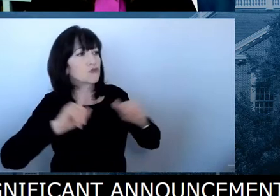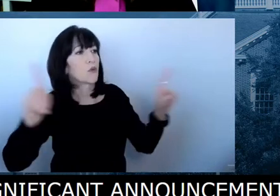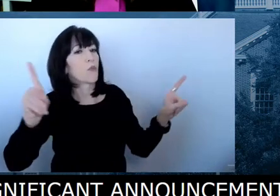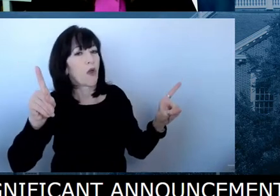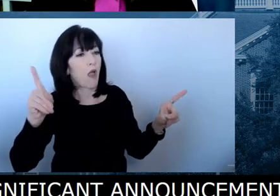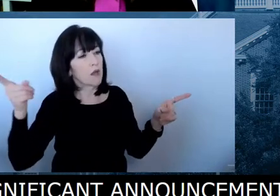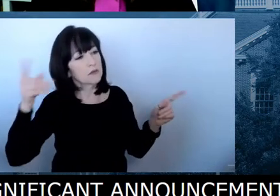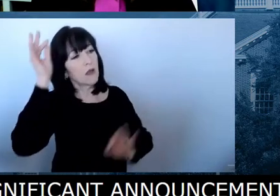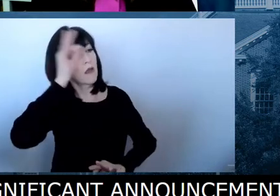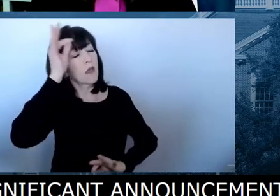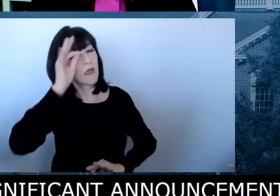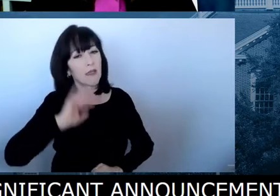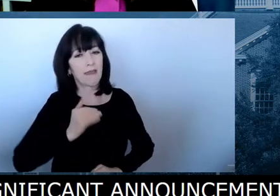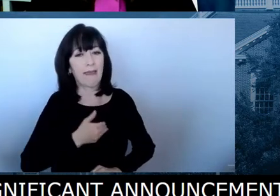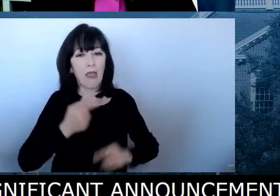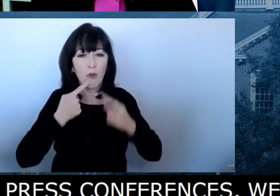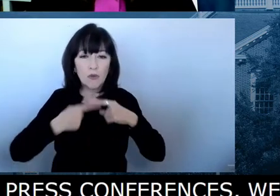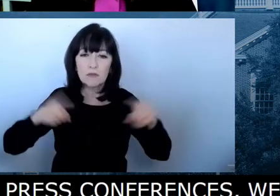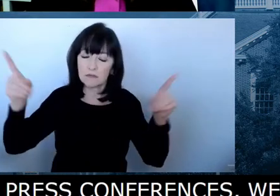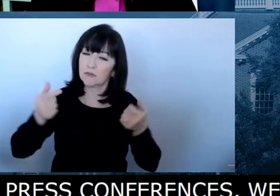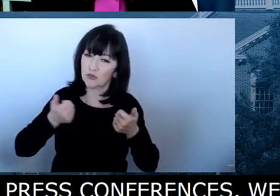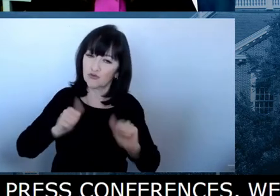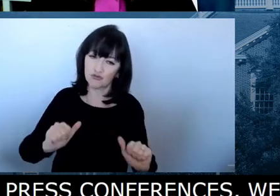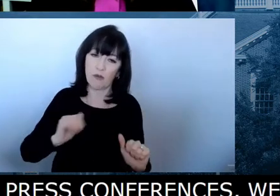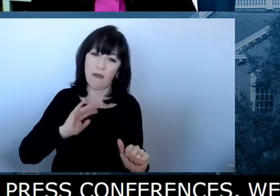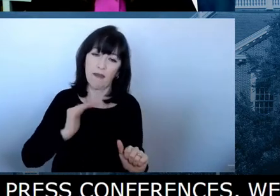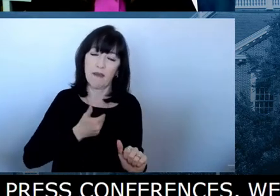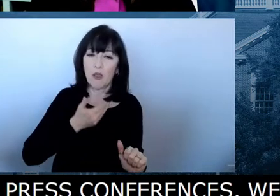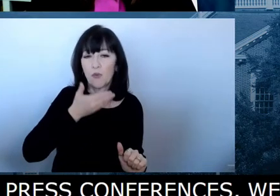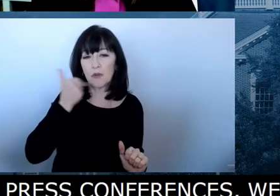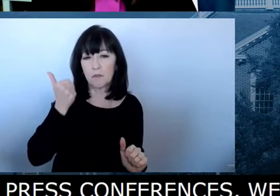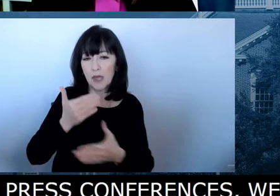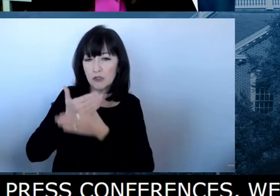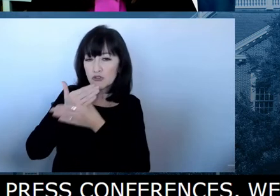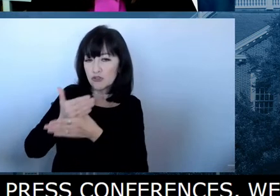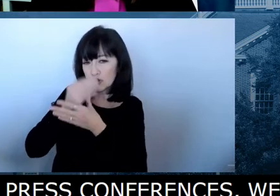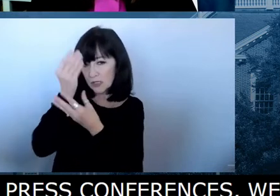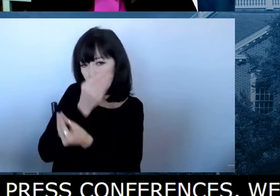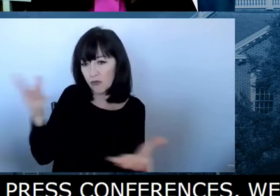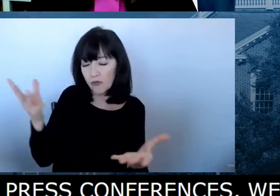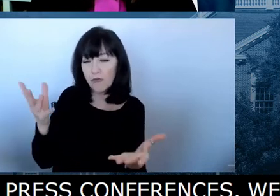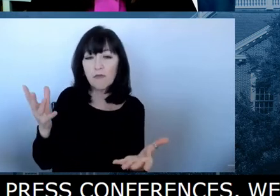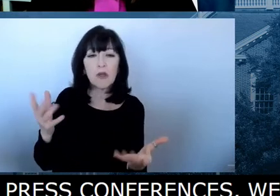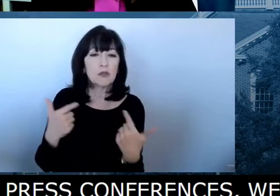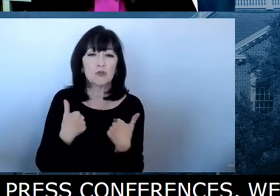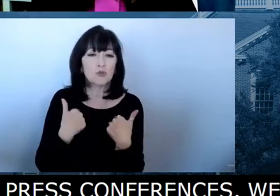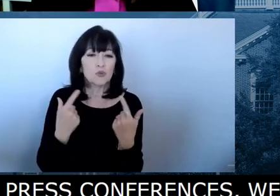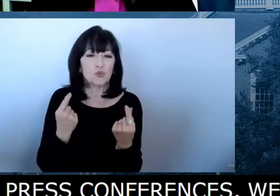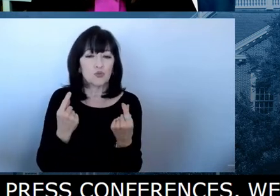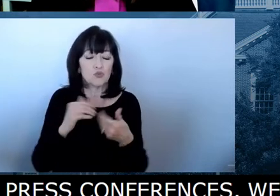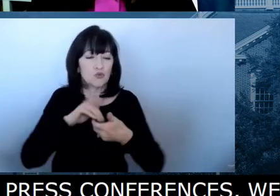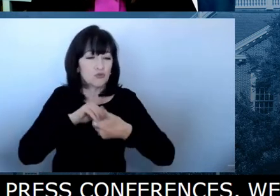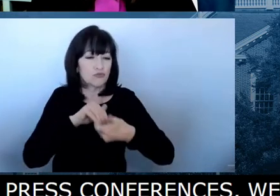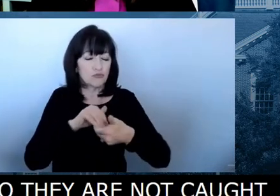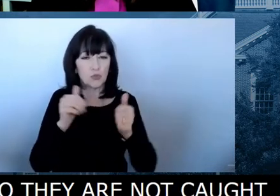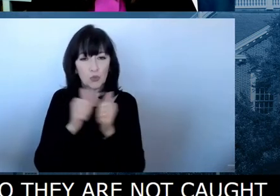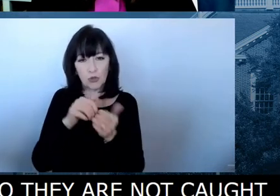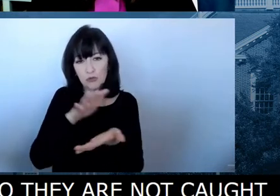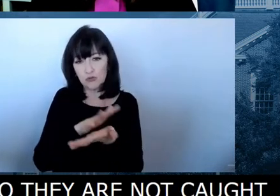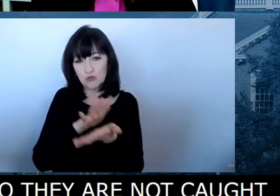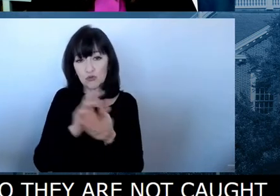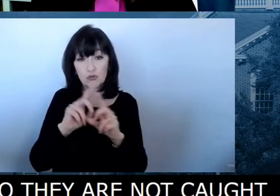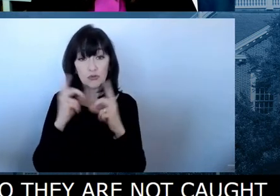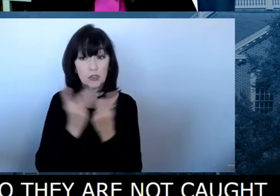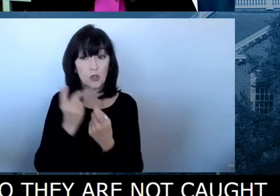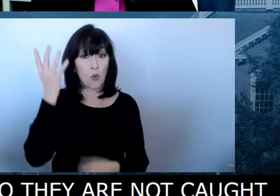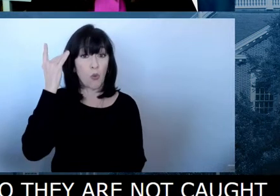Uh, we try to share information about, uh, the work that we're doing with school districts because each of those legislatures, uh, legislators